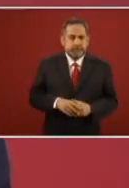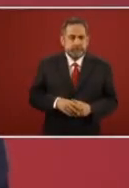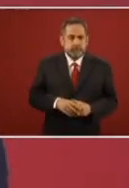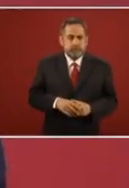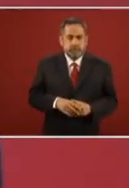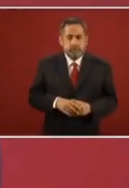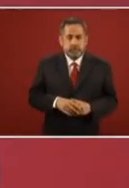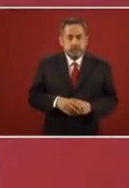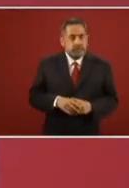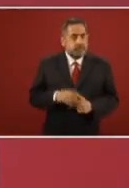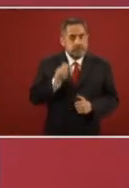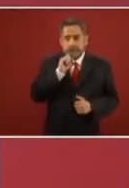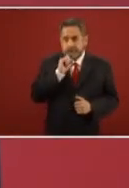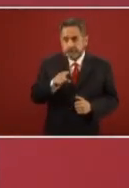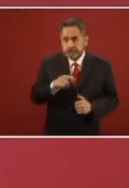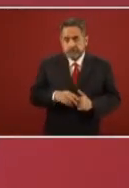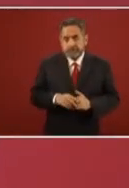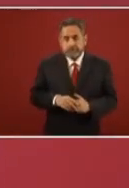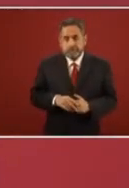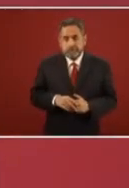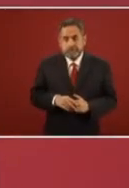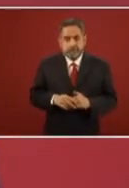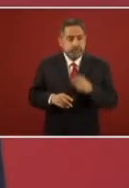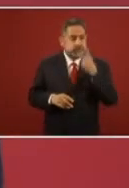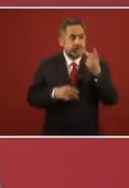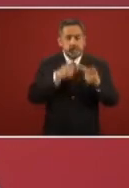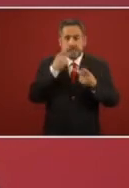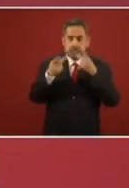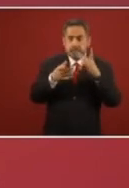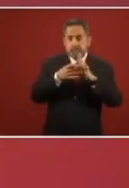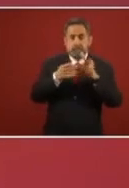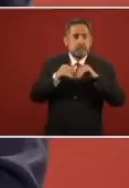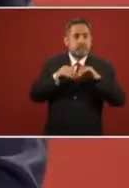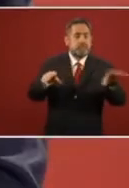There's of in there.